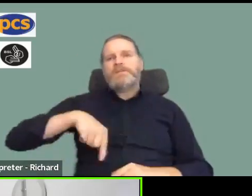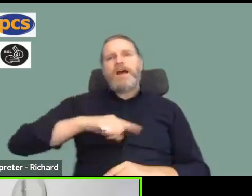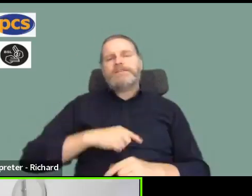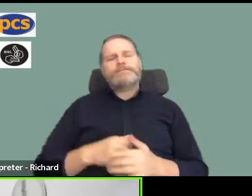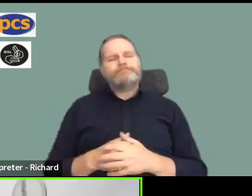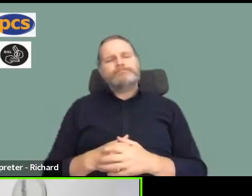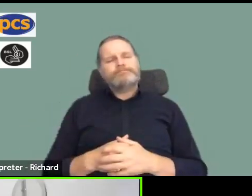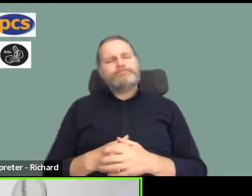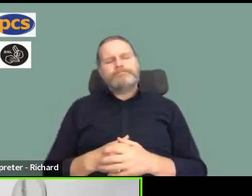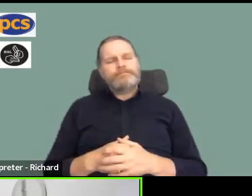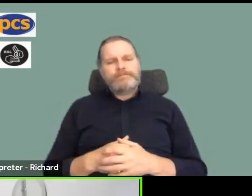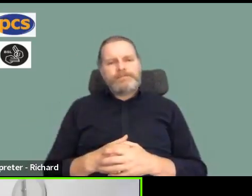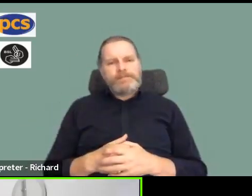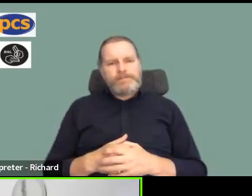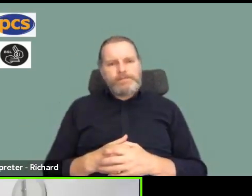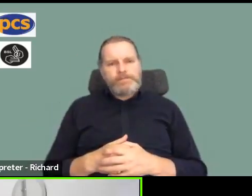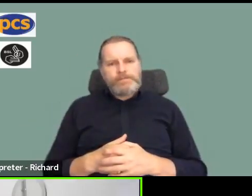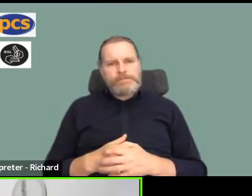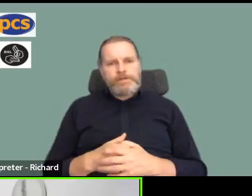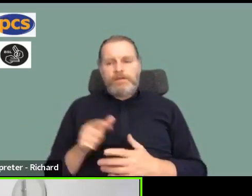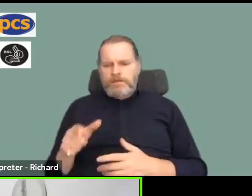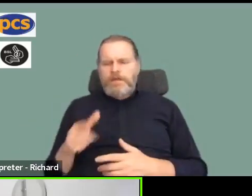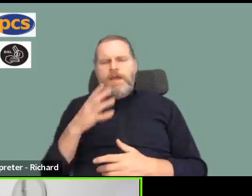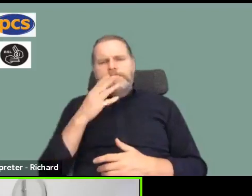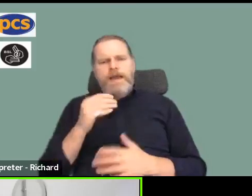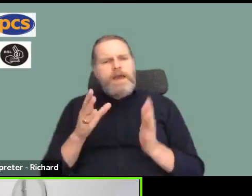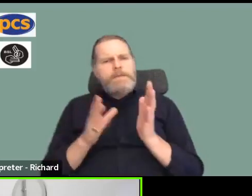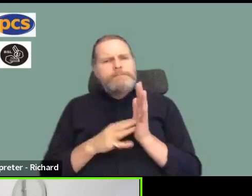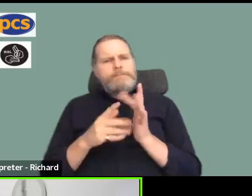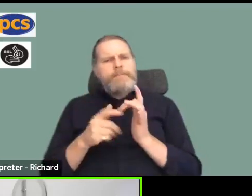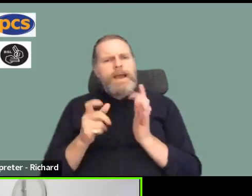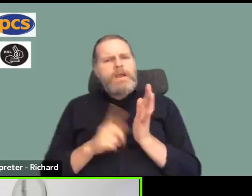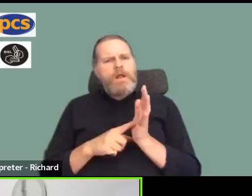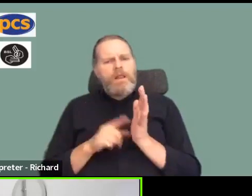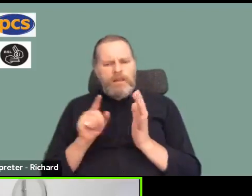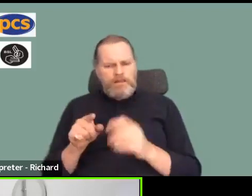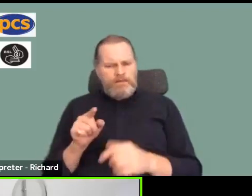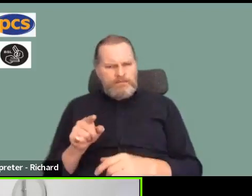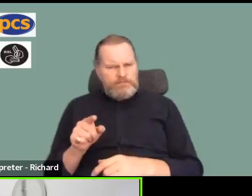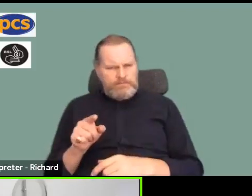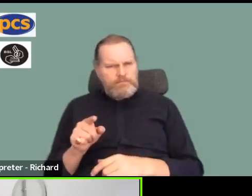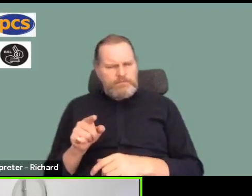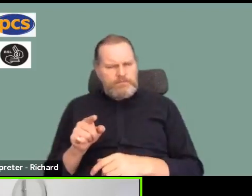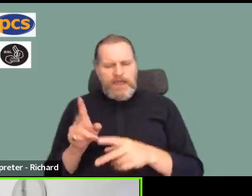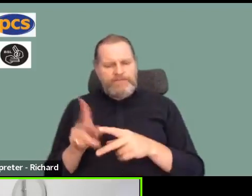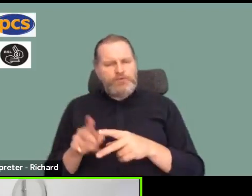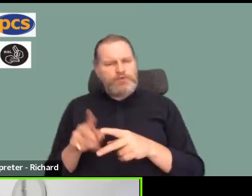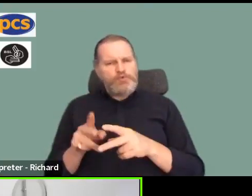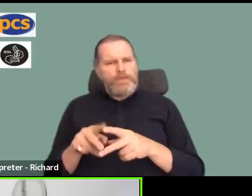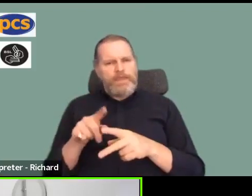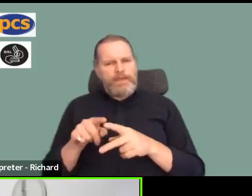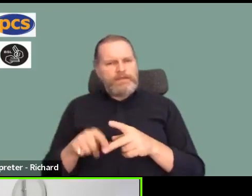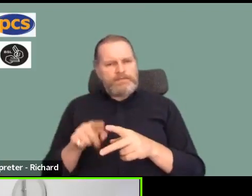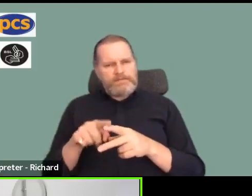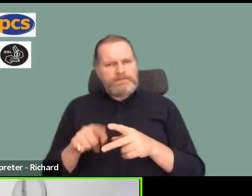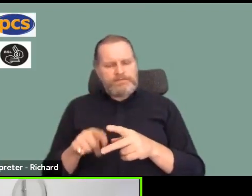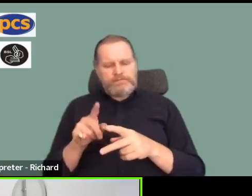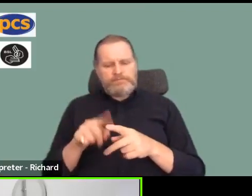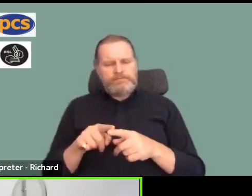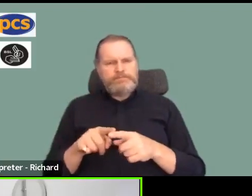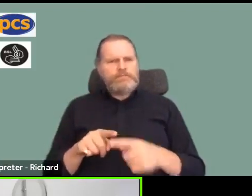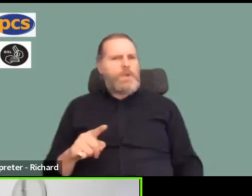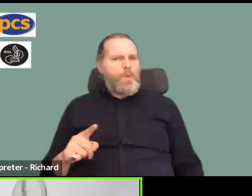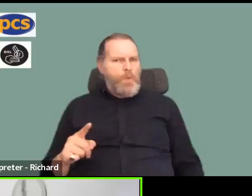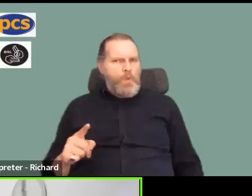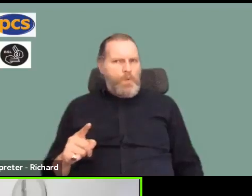There are a couple of comments from someone called Michael, who I'm assuming is the same person, so I'll read them together. Why are we not